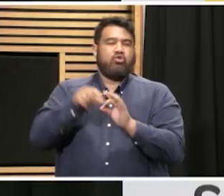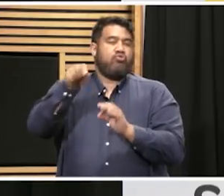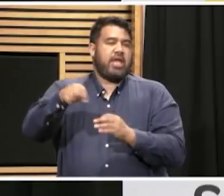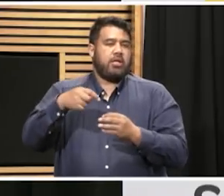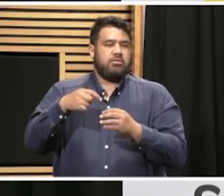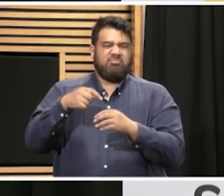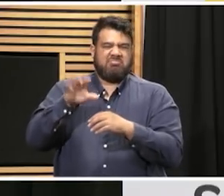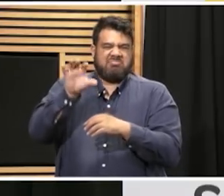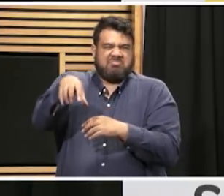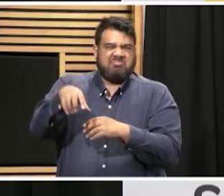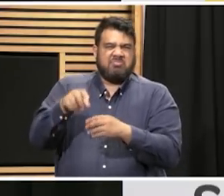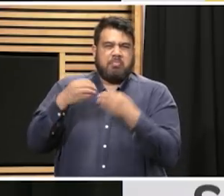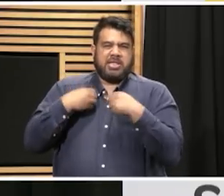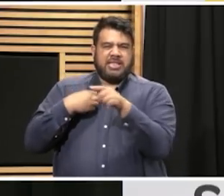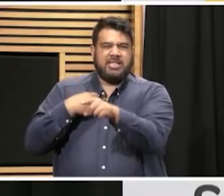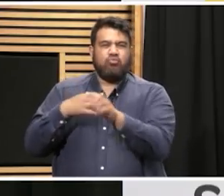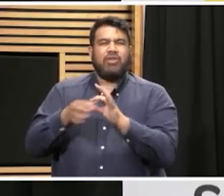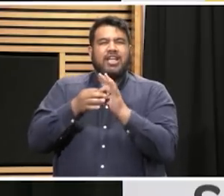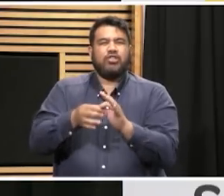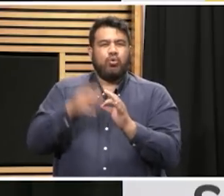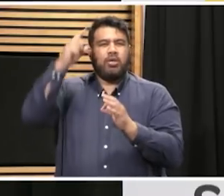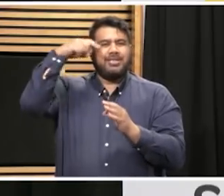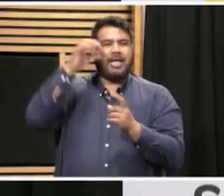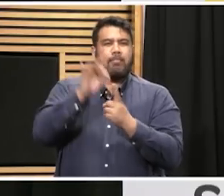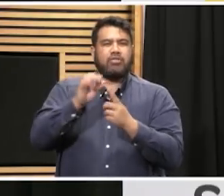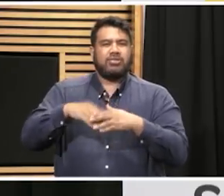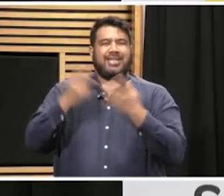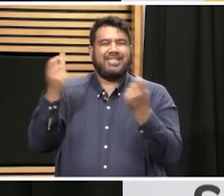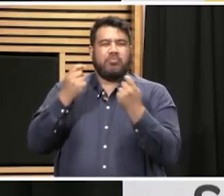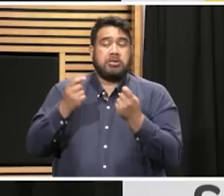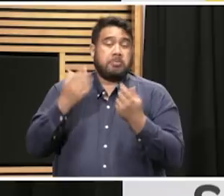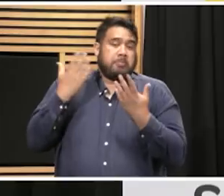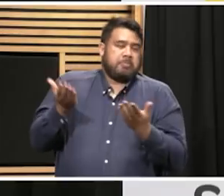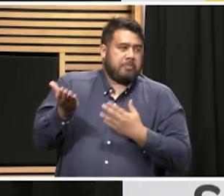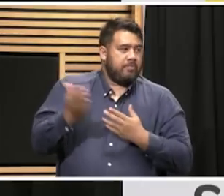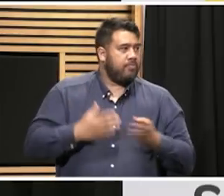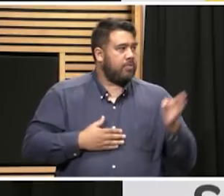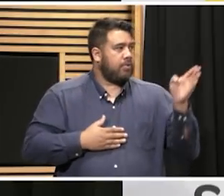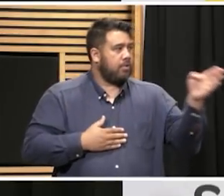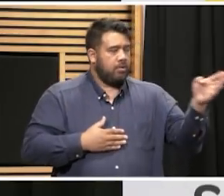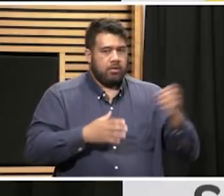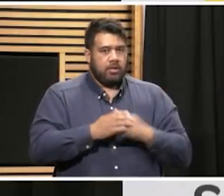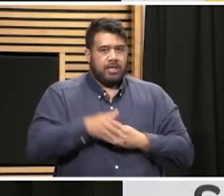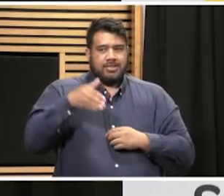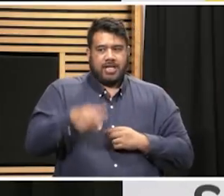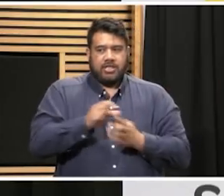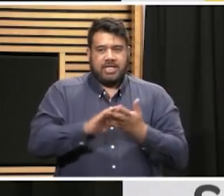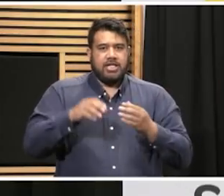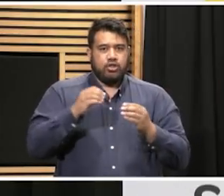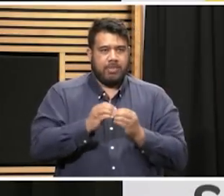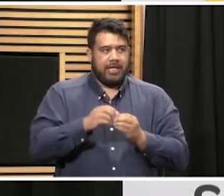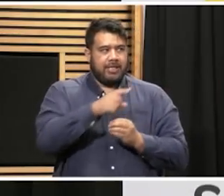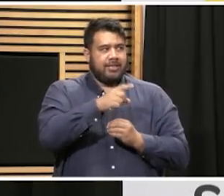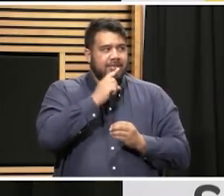associated with a St Patrick's Day celebration. The Southern DHB last week said it was still seeking 257